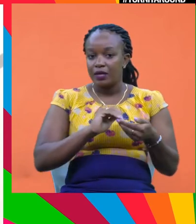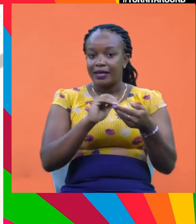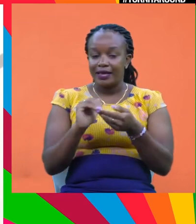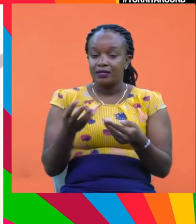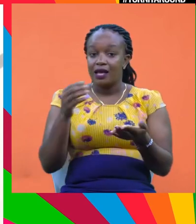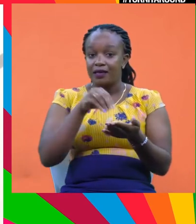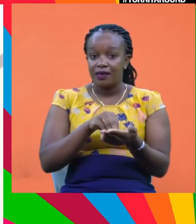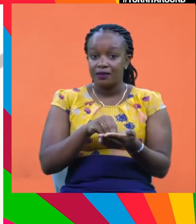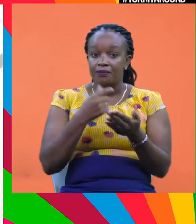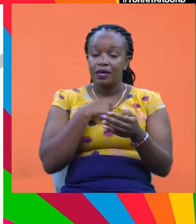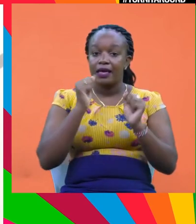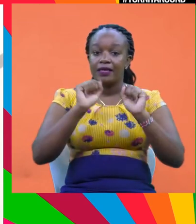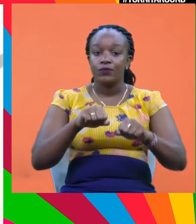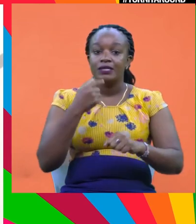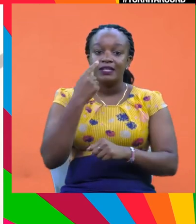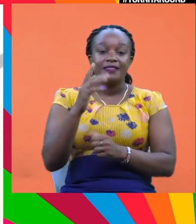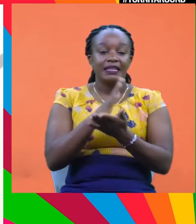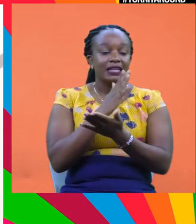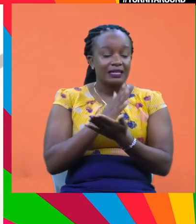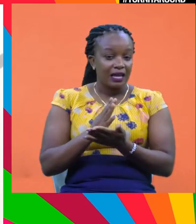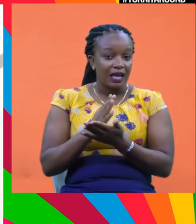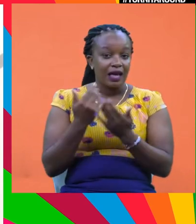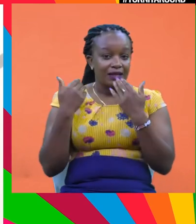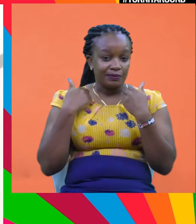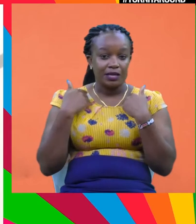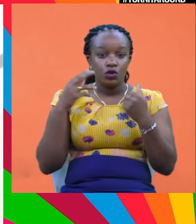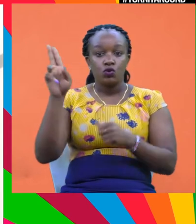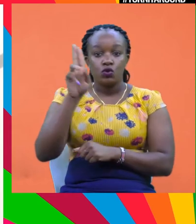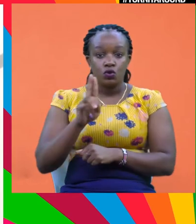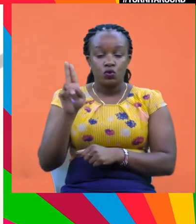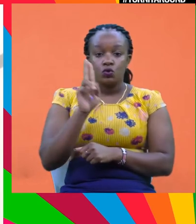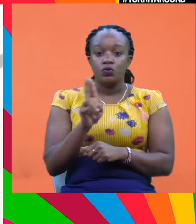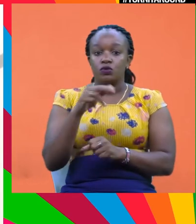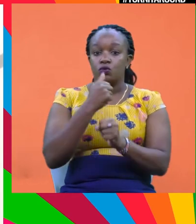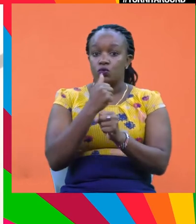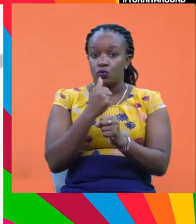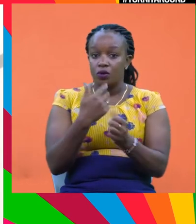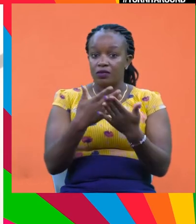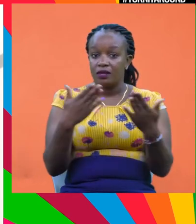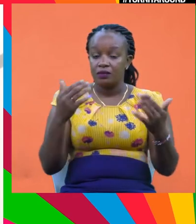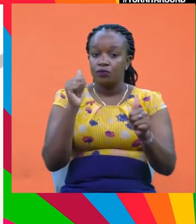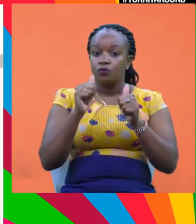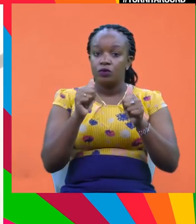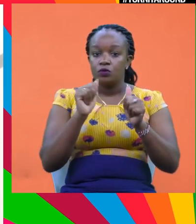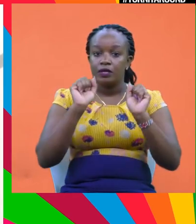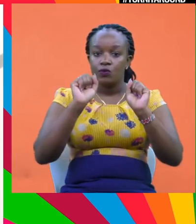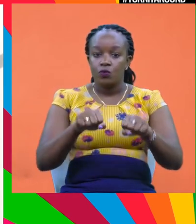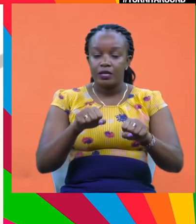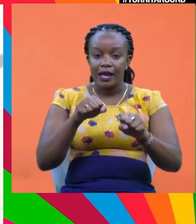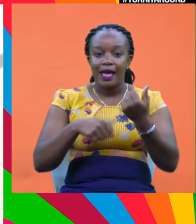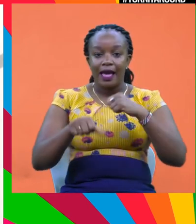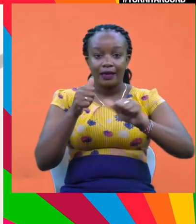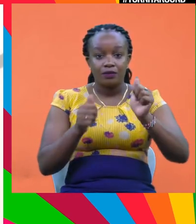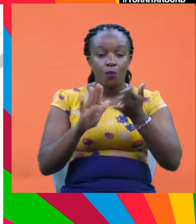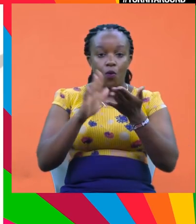engage again. And I would say that that sector is maybe used to traditionally investing in things where they could perhaps exit them much more